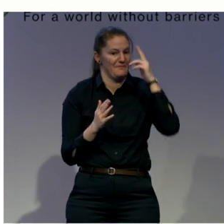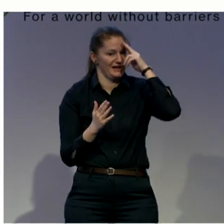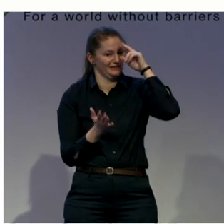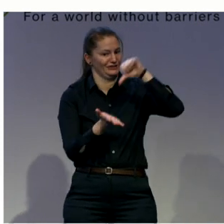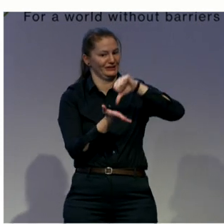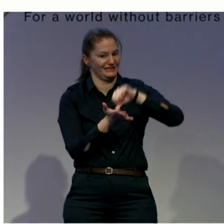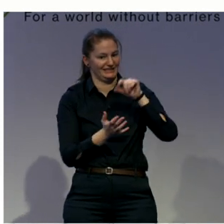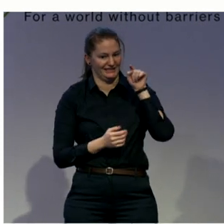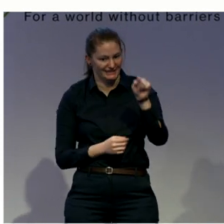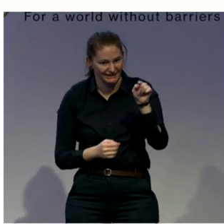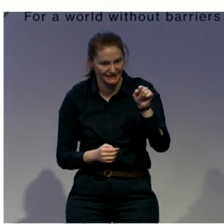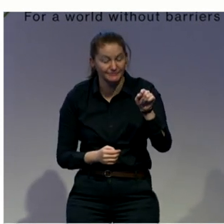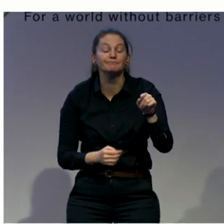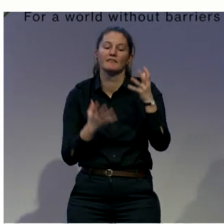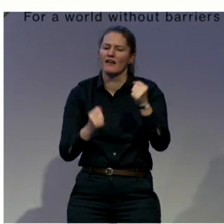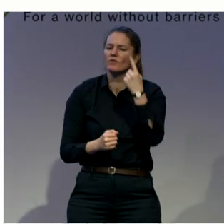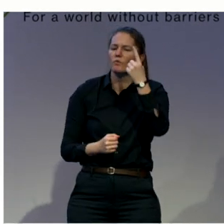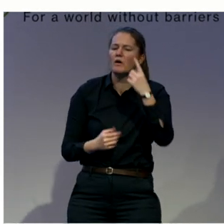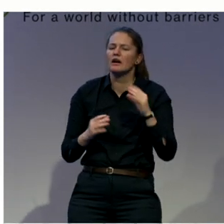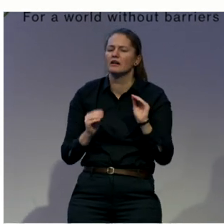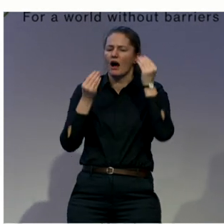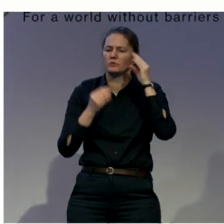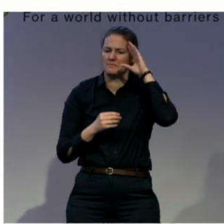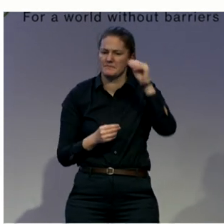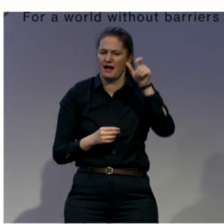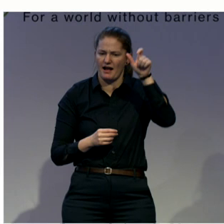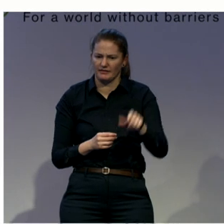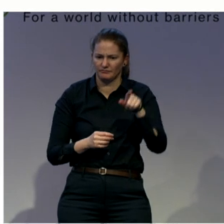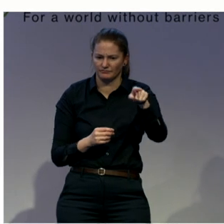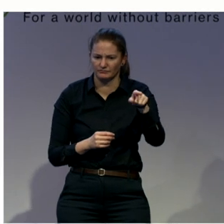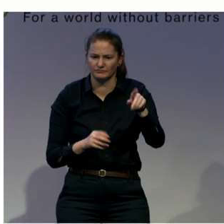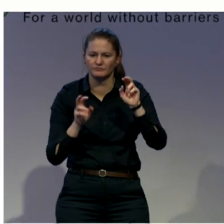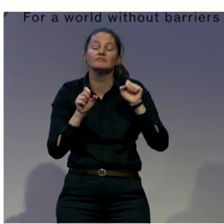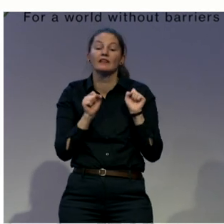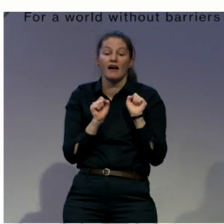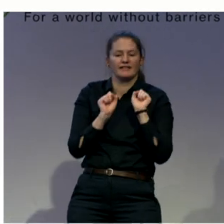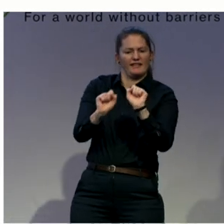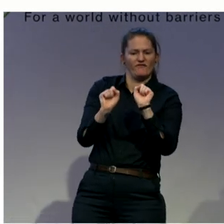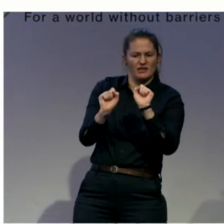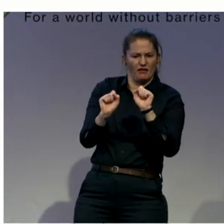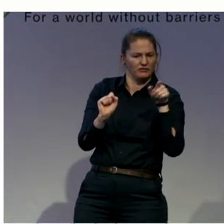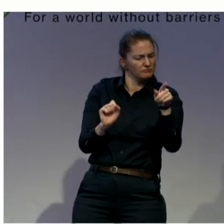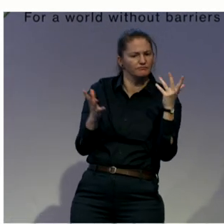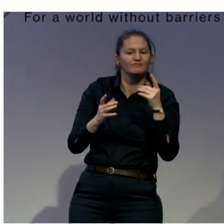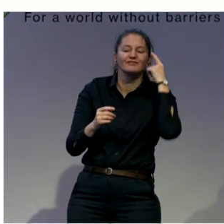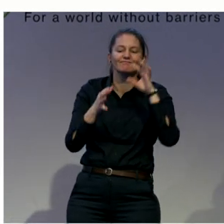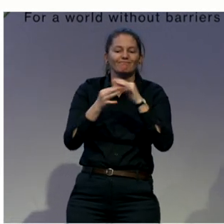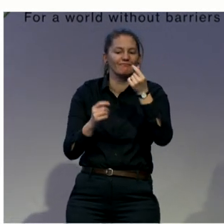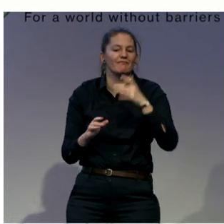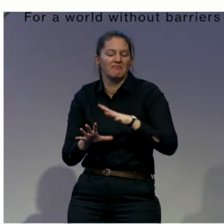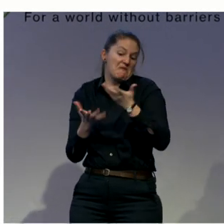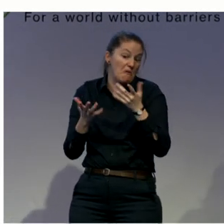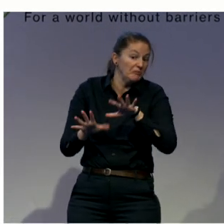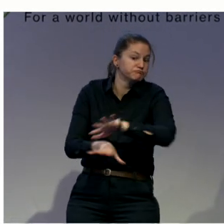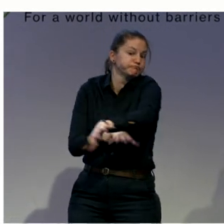was released because during his initial hearing, you know,